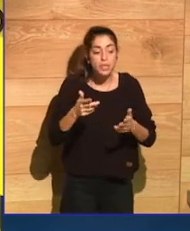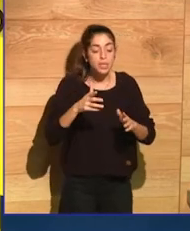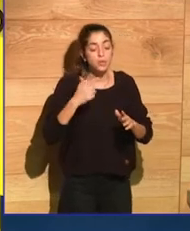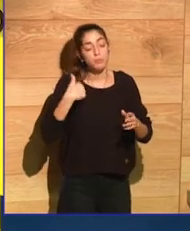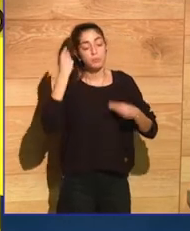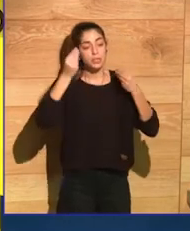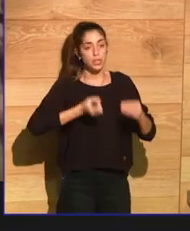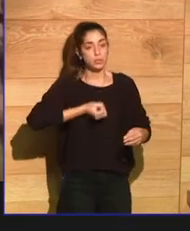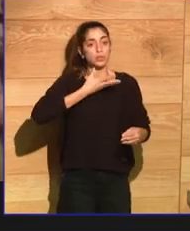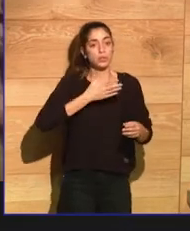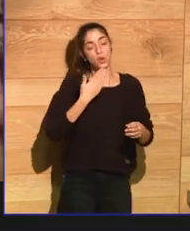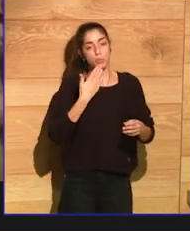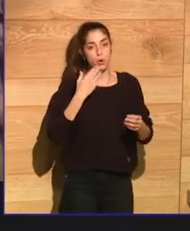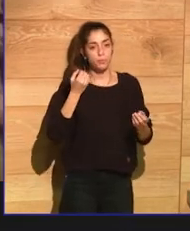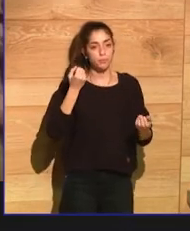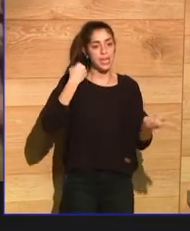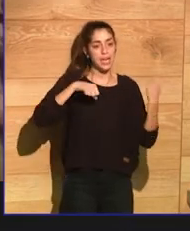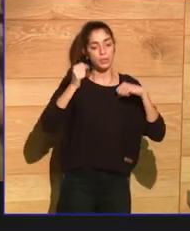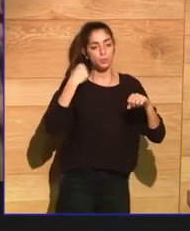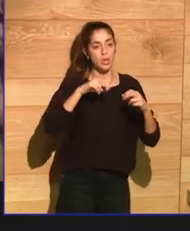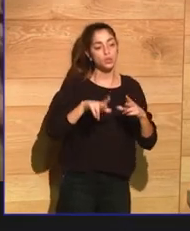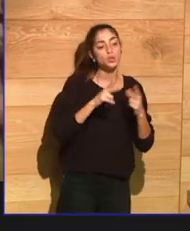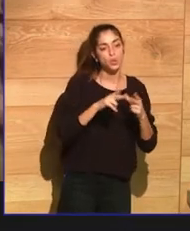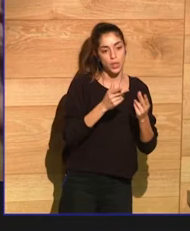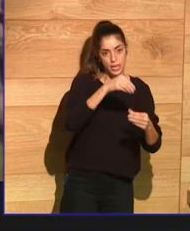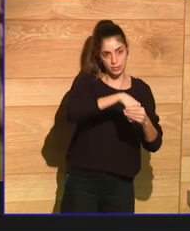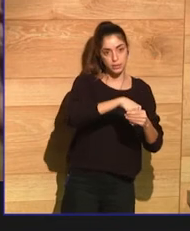moment. So inspiration is actually a social activity.